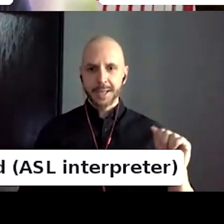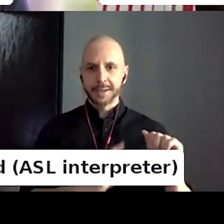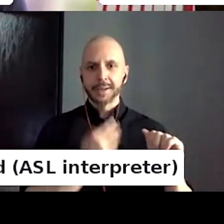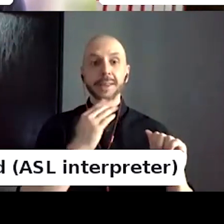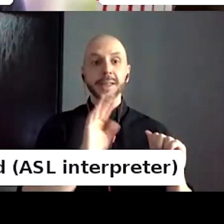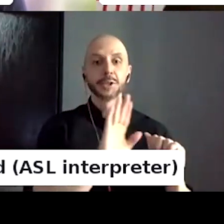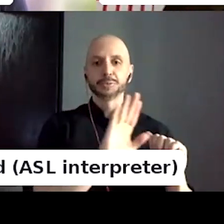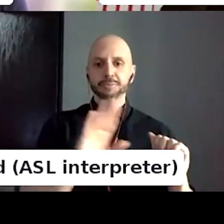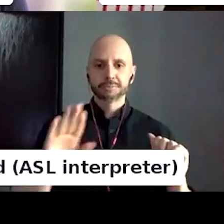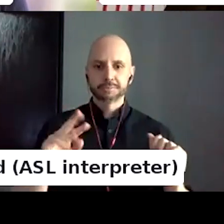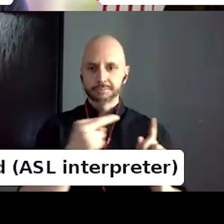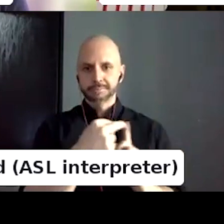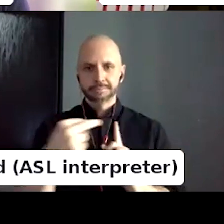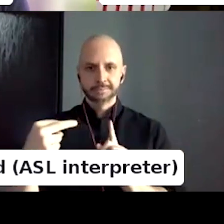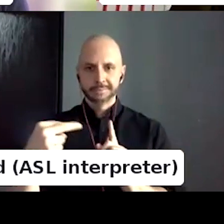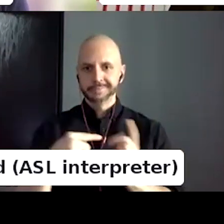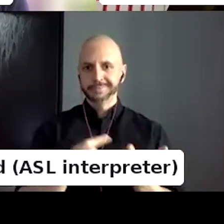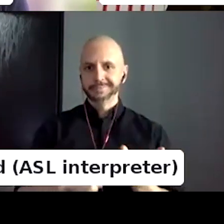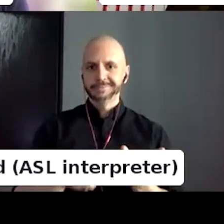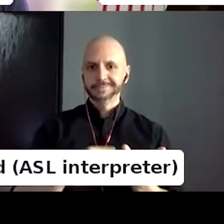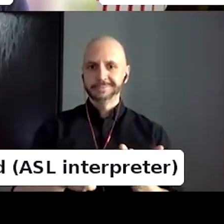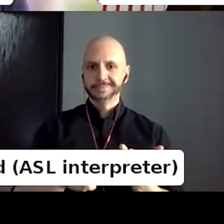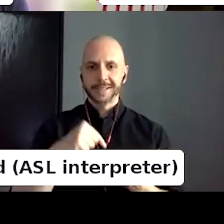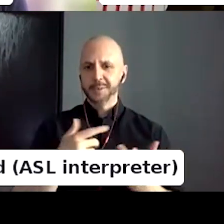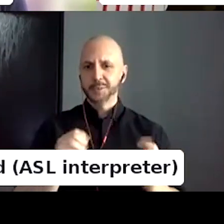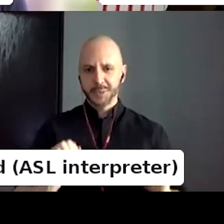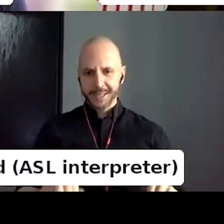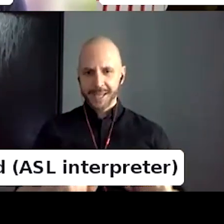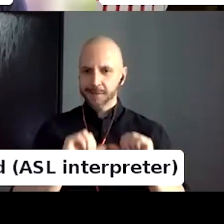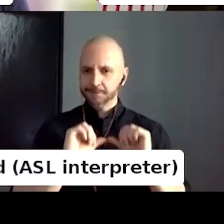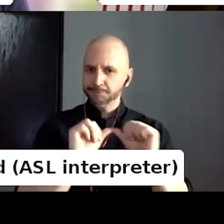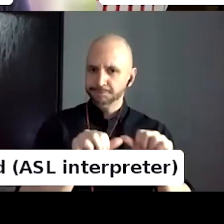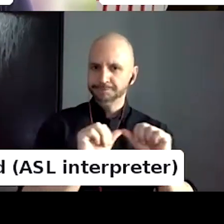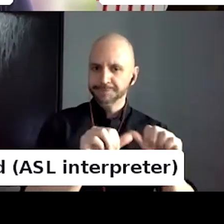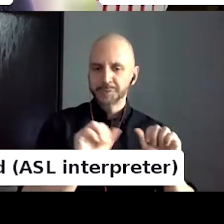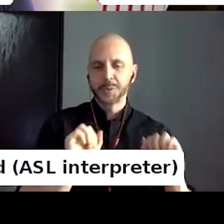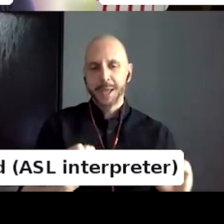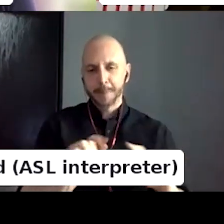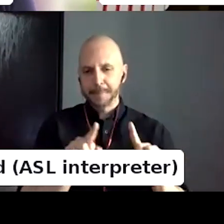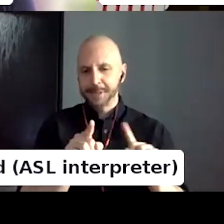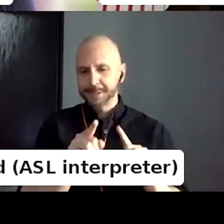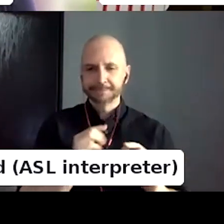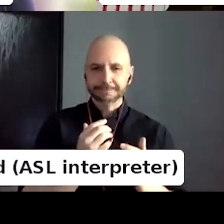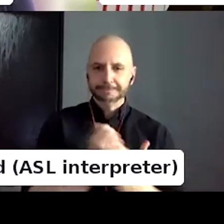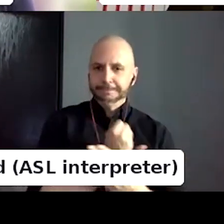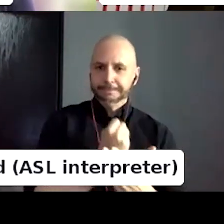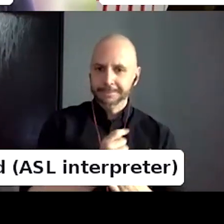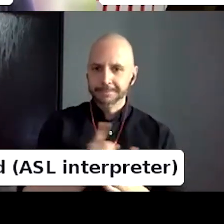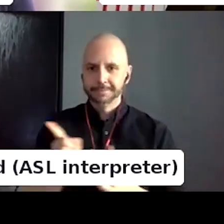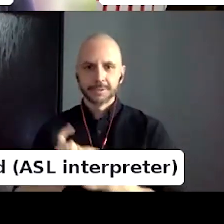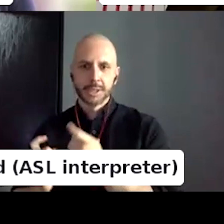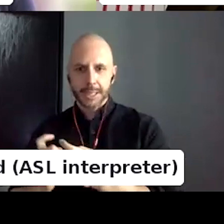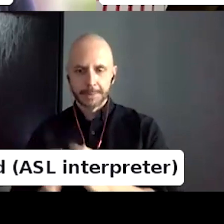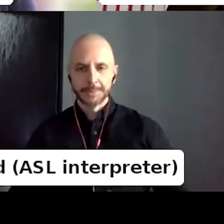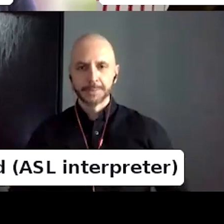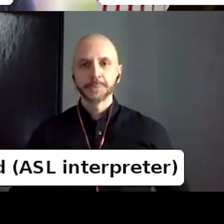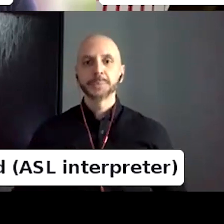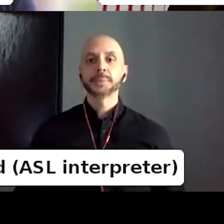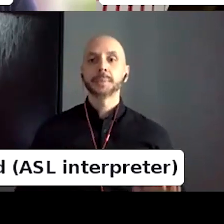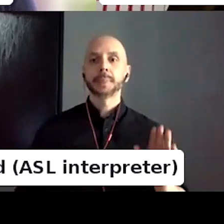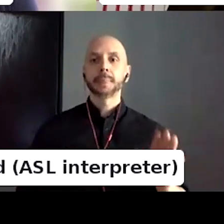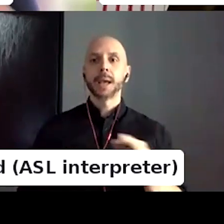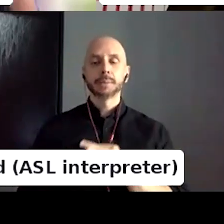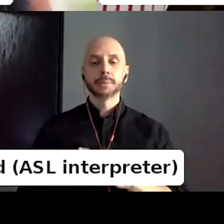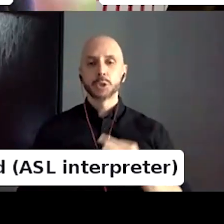in the chat. I'm going to be a little bit selfish and ask a question I have first. I'm just wondering after